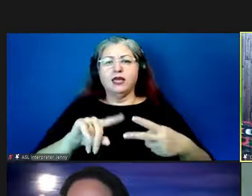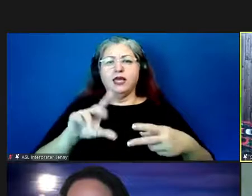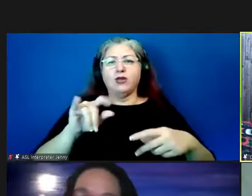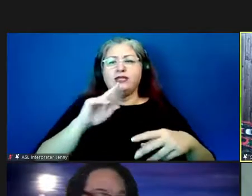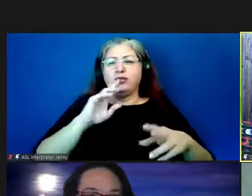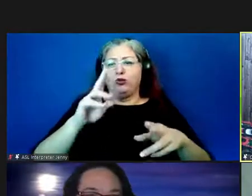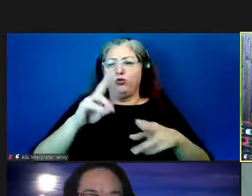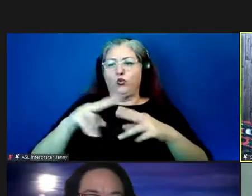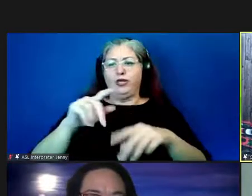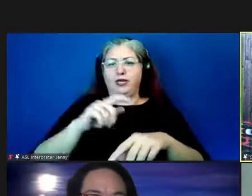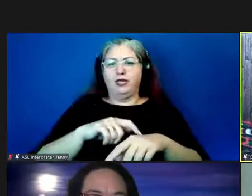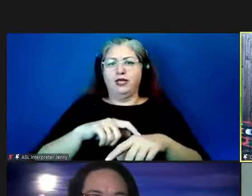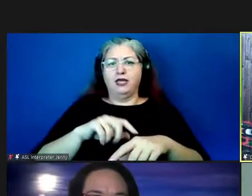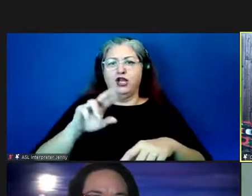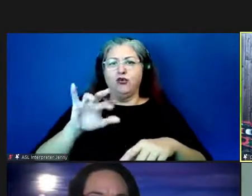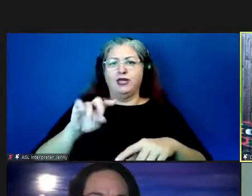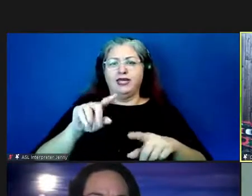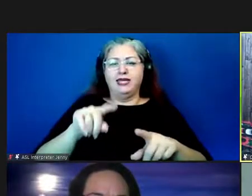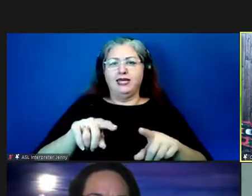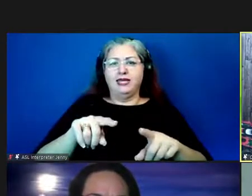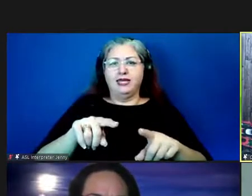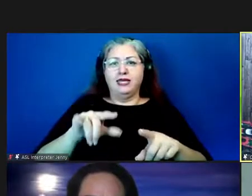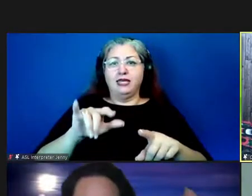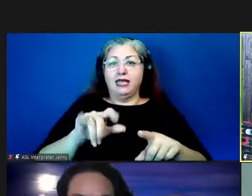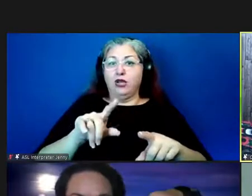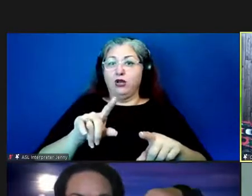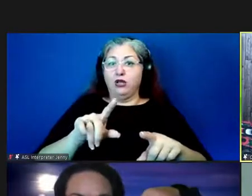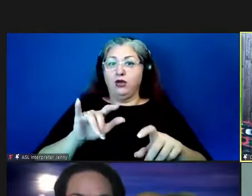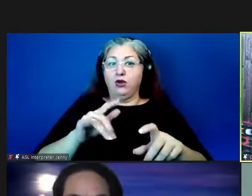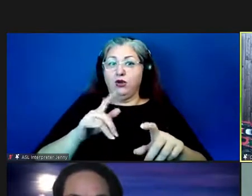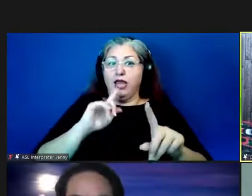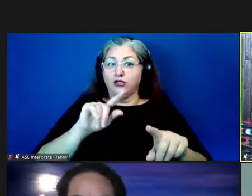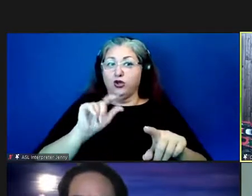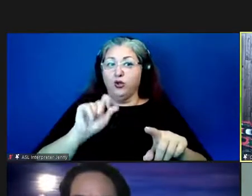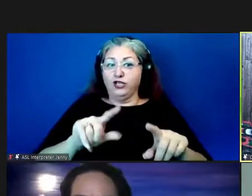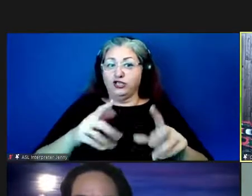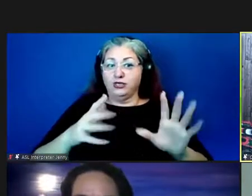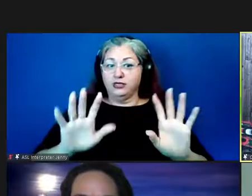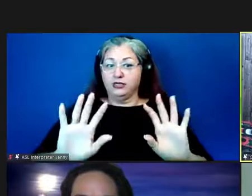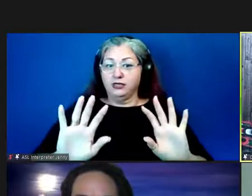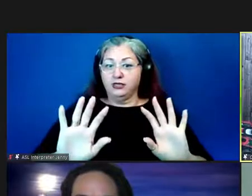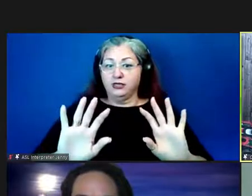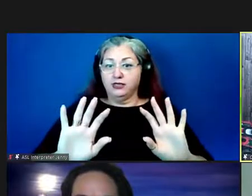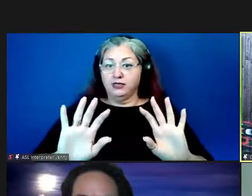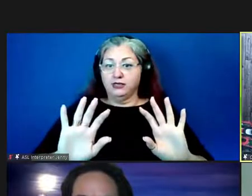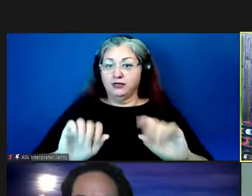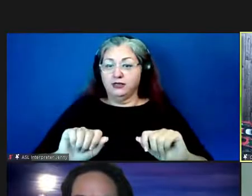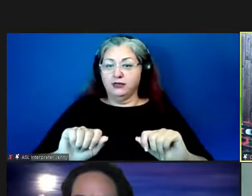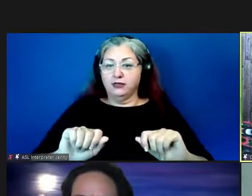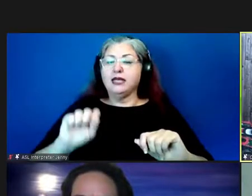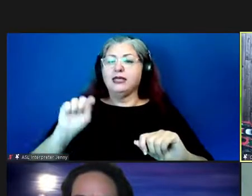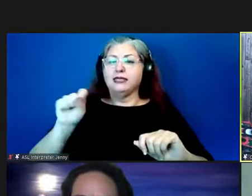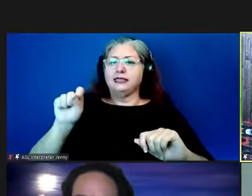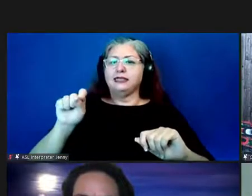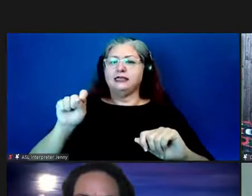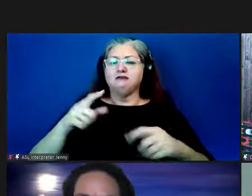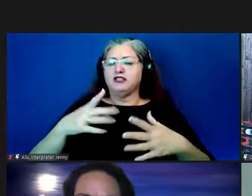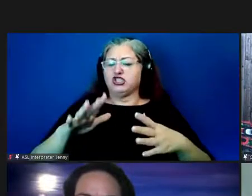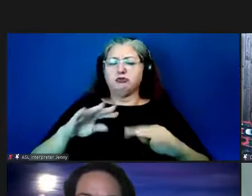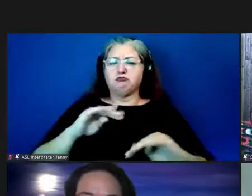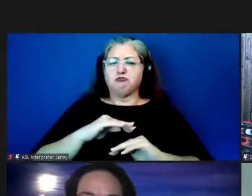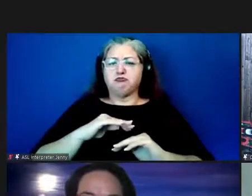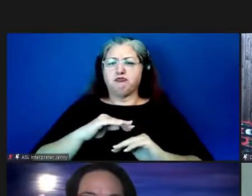real quick reed was that was that answering your question uh yeah that covered it